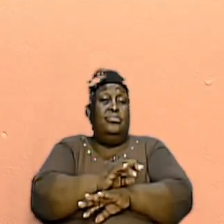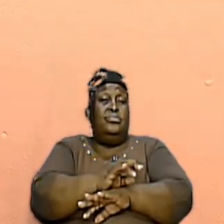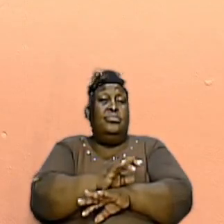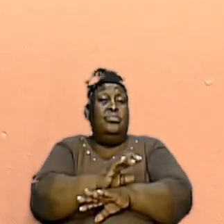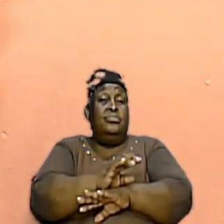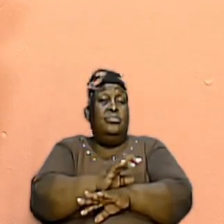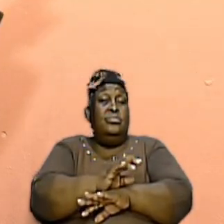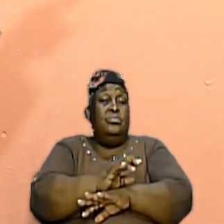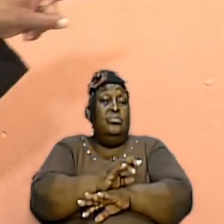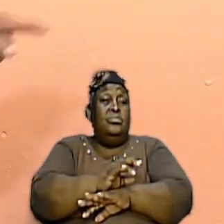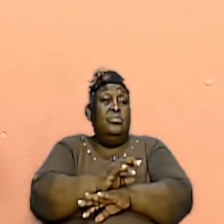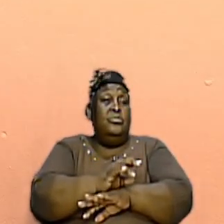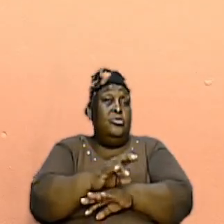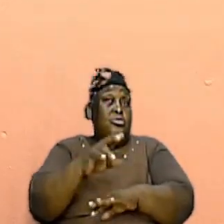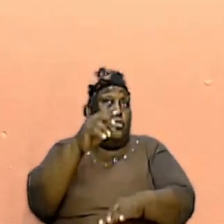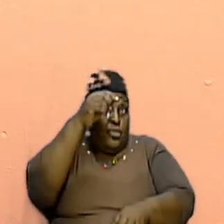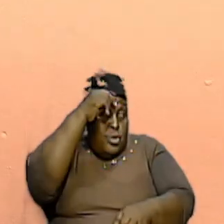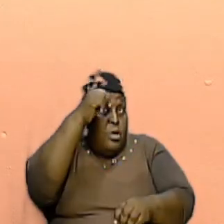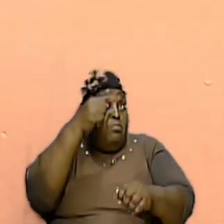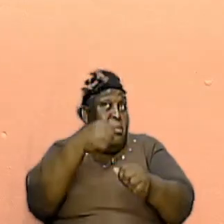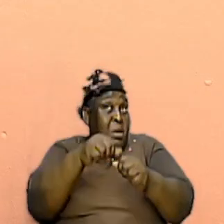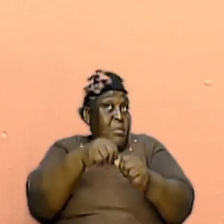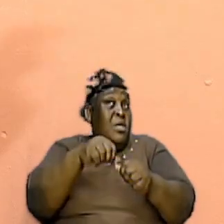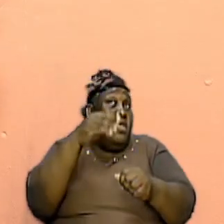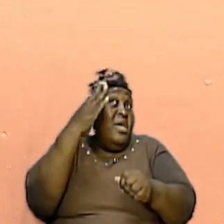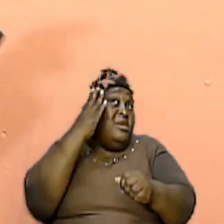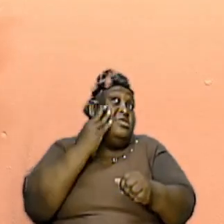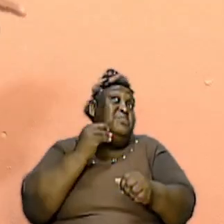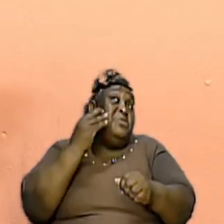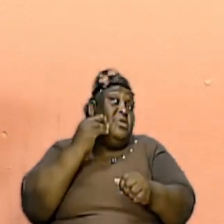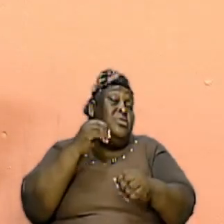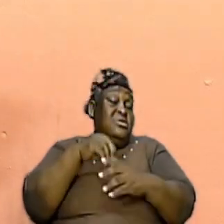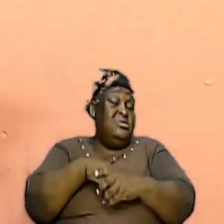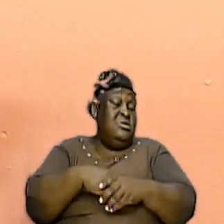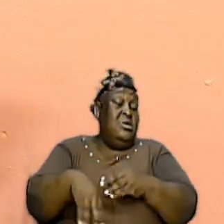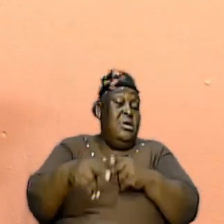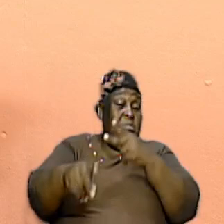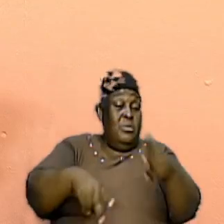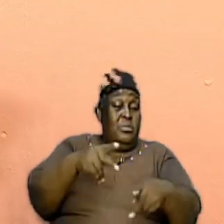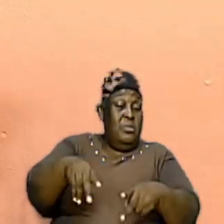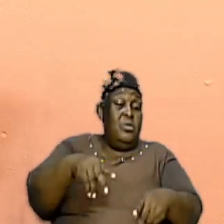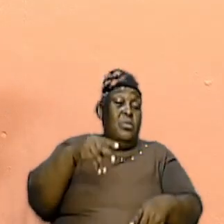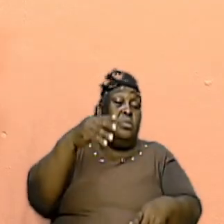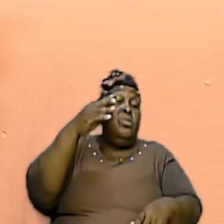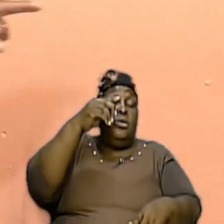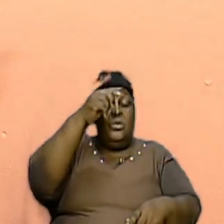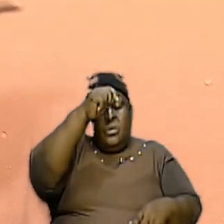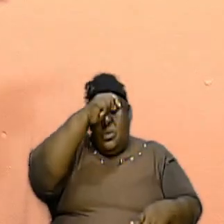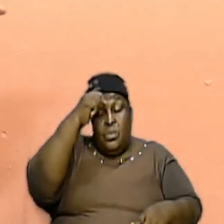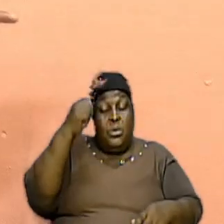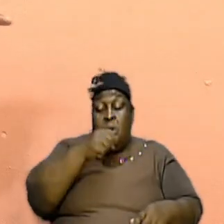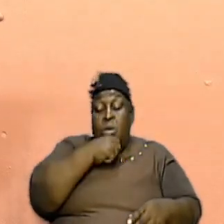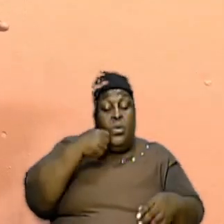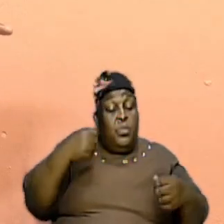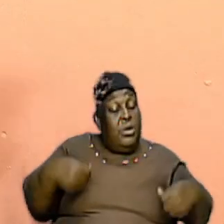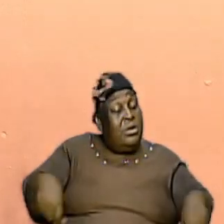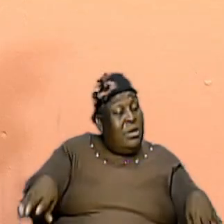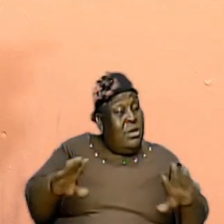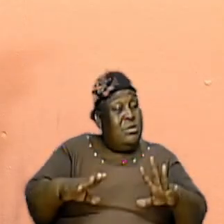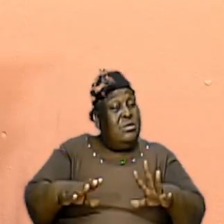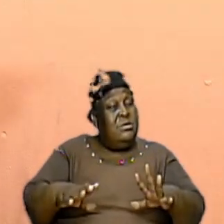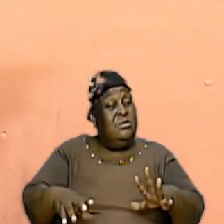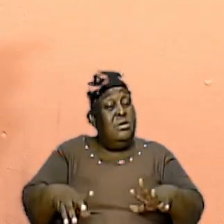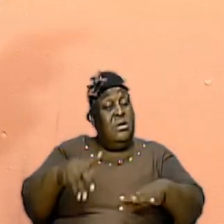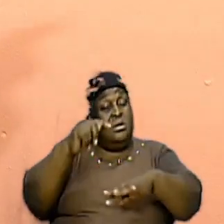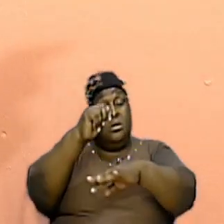To Look Back At The Experience Of Those That Were In The Wilderness The Church In The Wilderness The